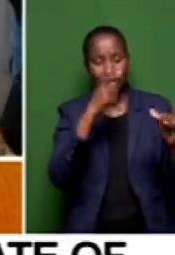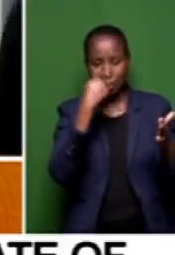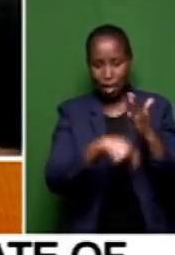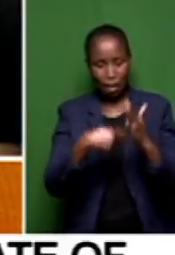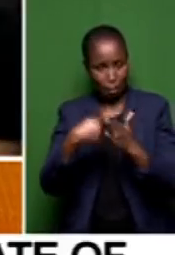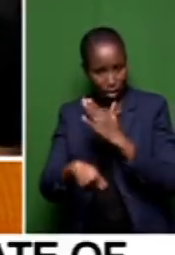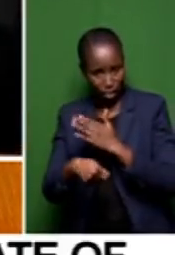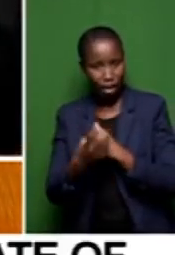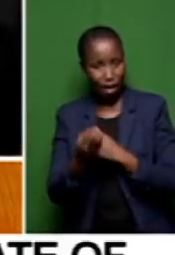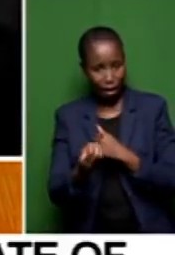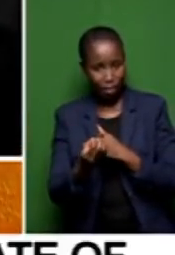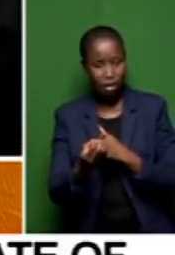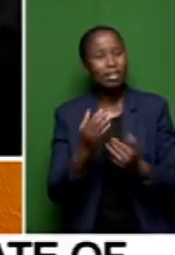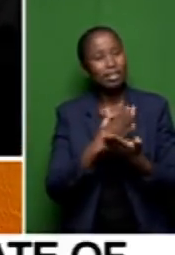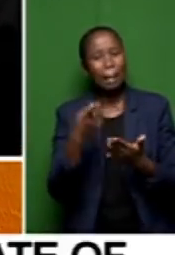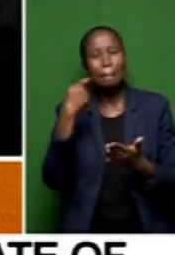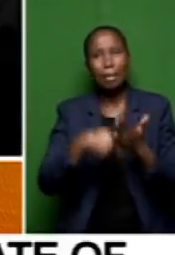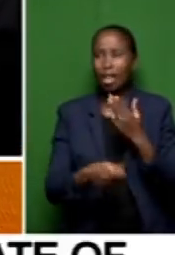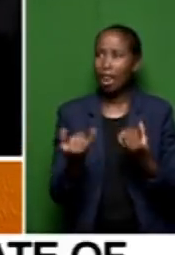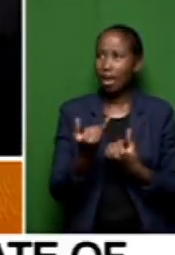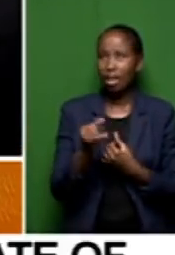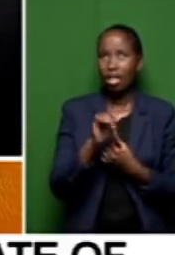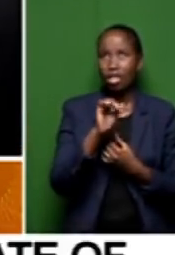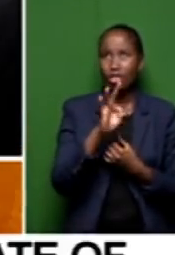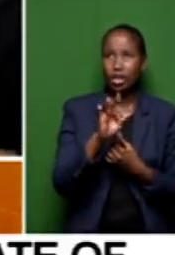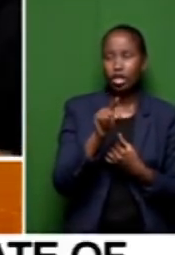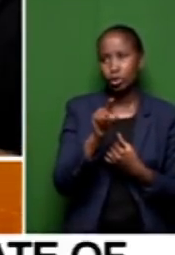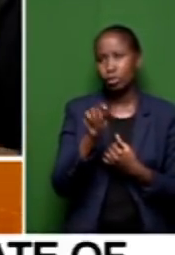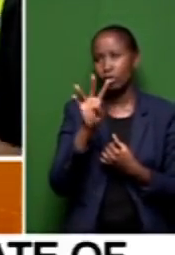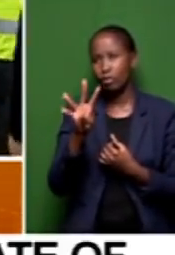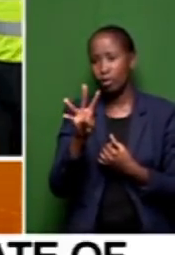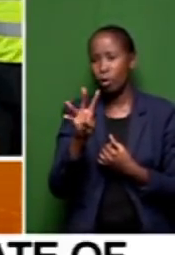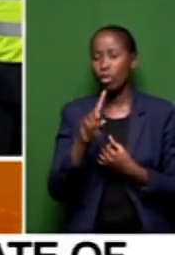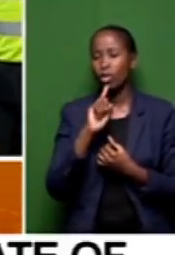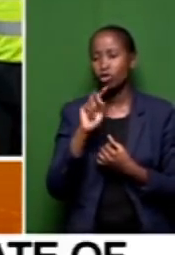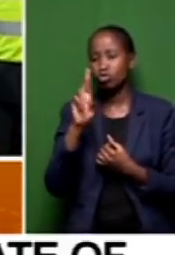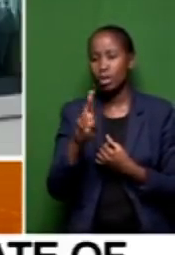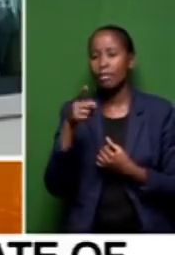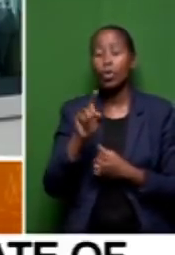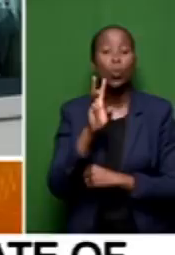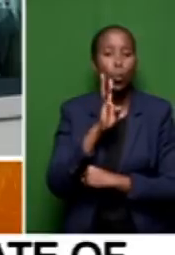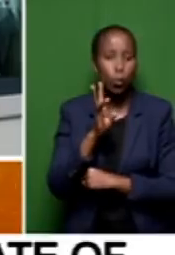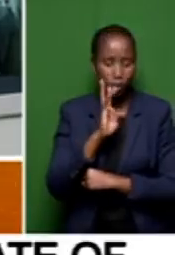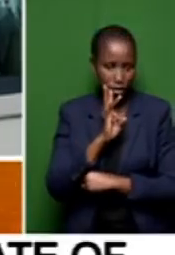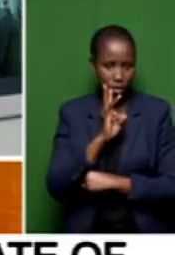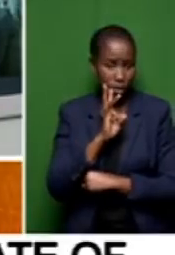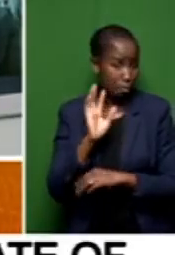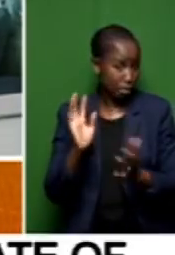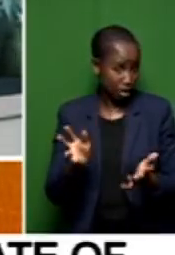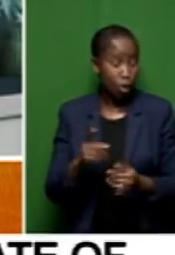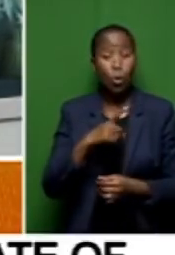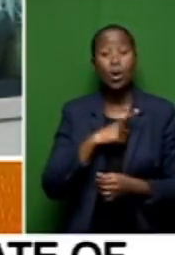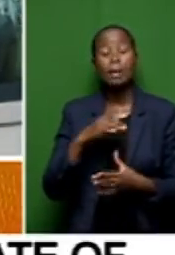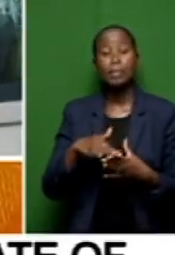We have people being billed three to four hundred thousand rand a month for water infrastructure. Because most of the